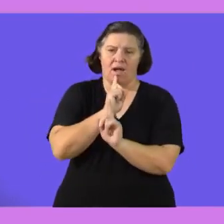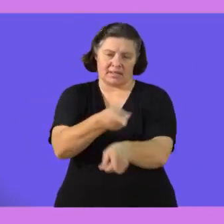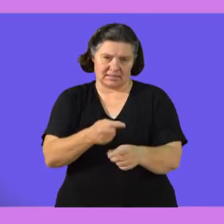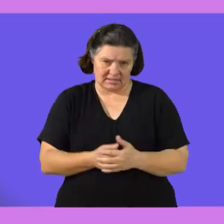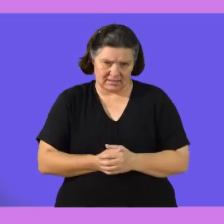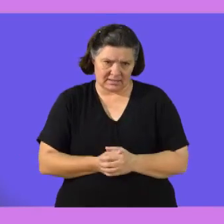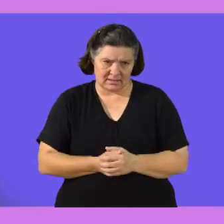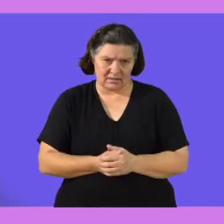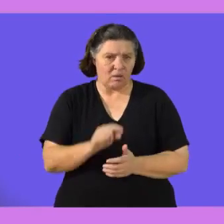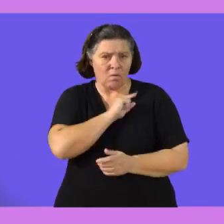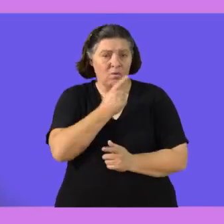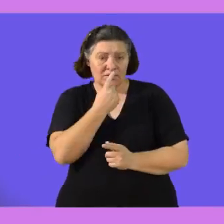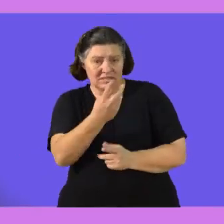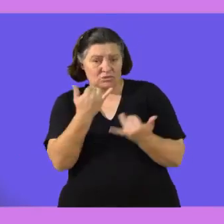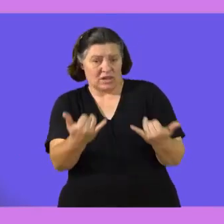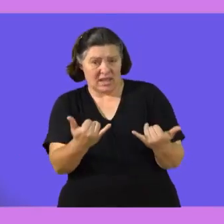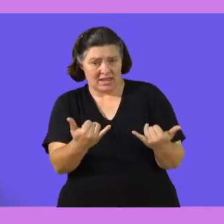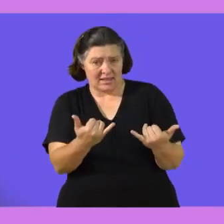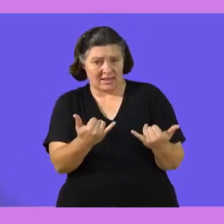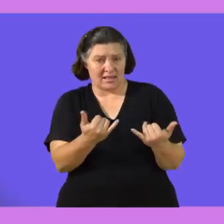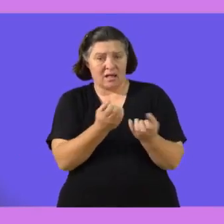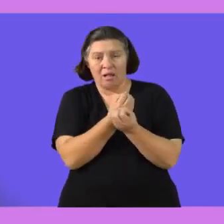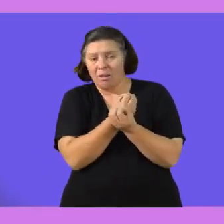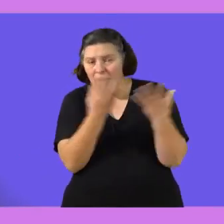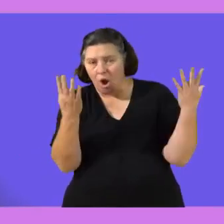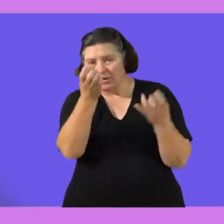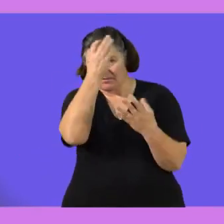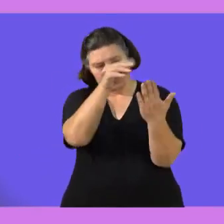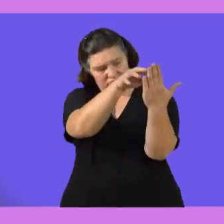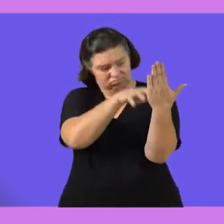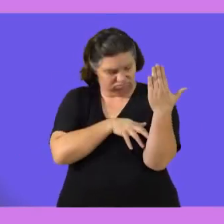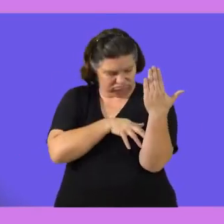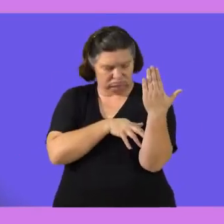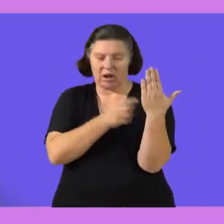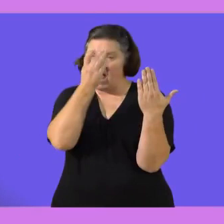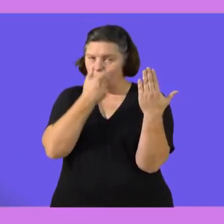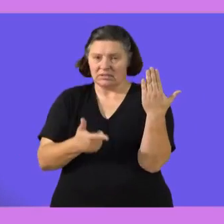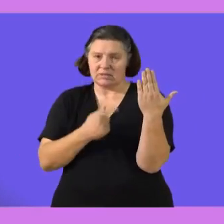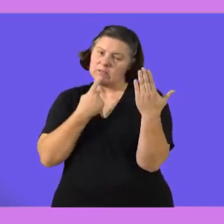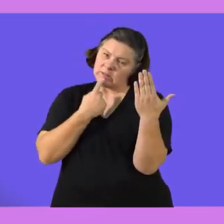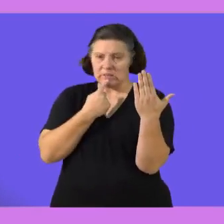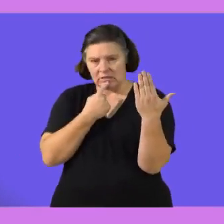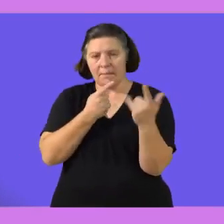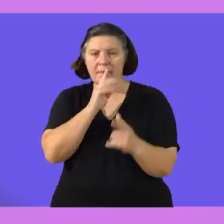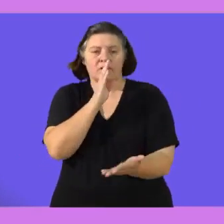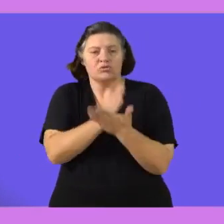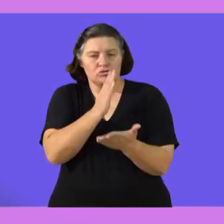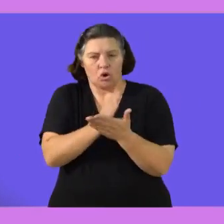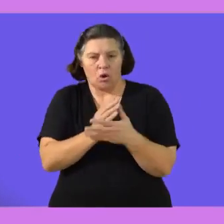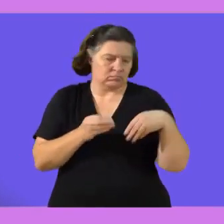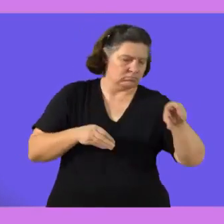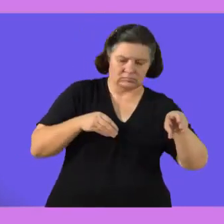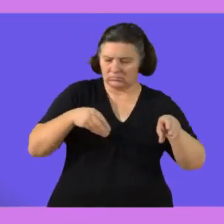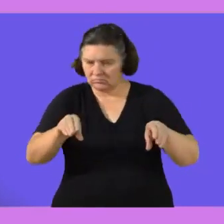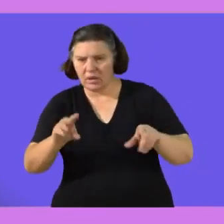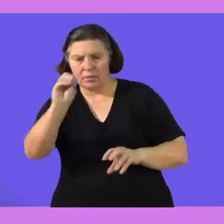answering any question as you've seen now in today's lesson a lot of information was given to us we needed to make sure we